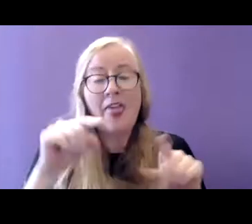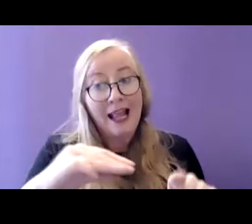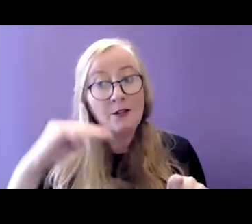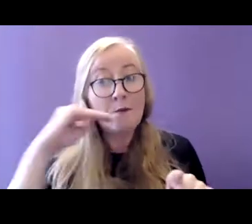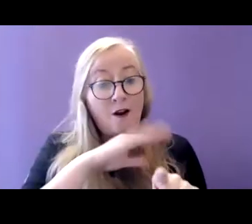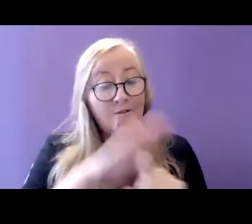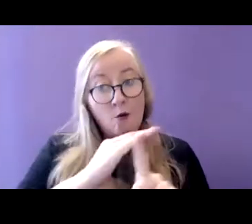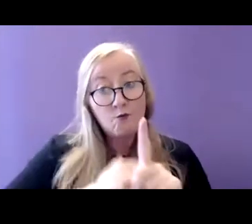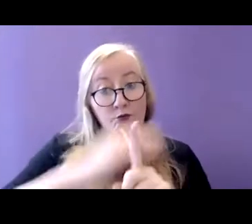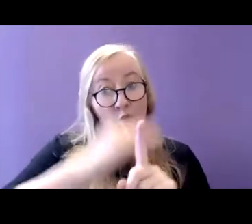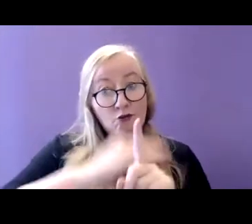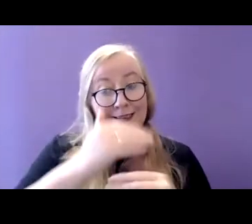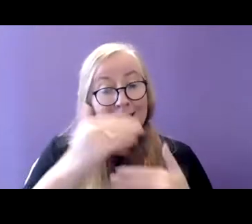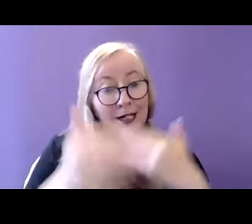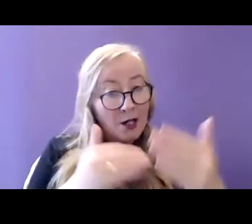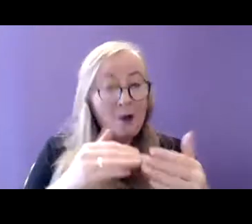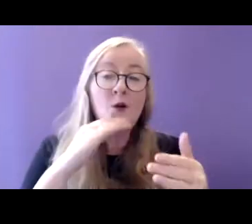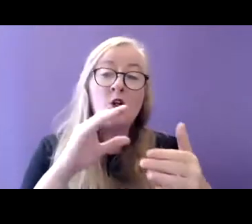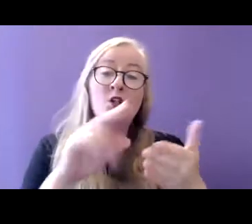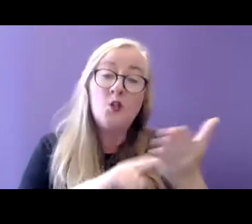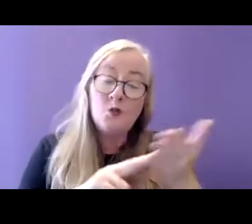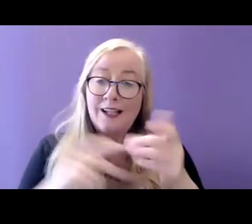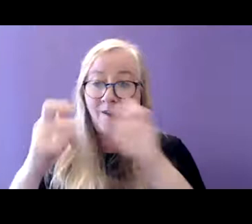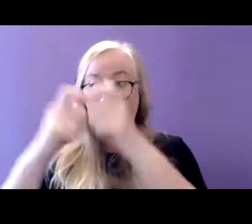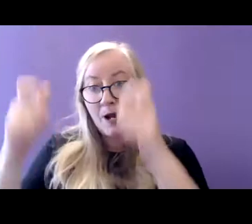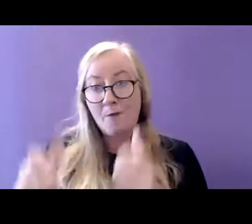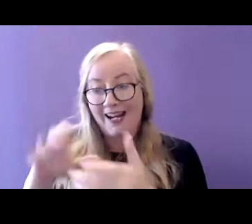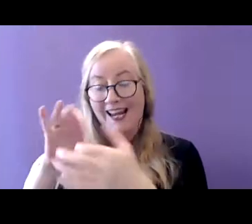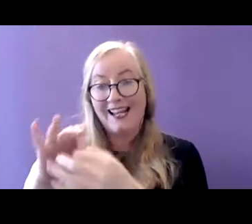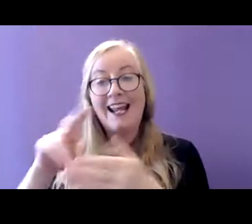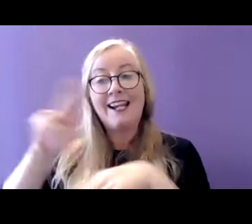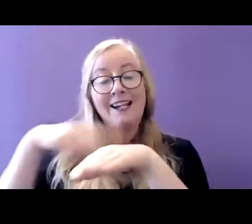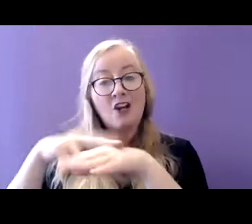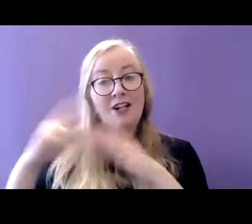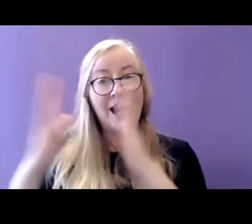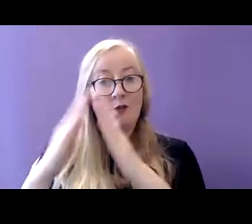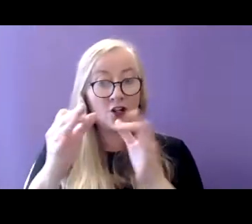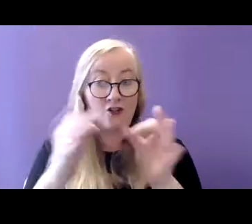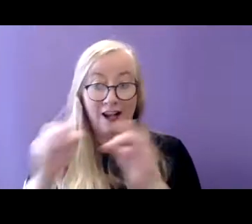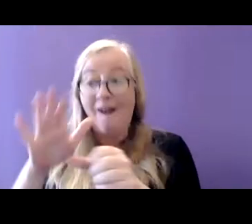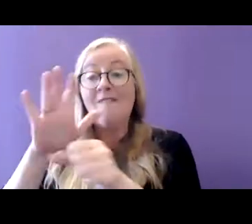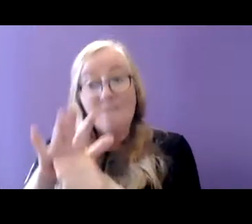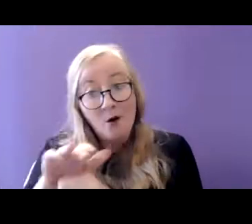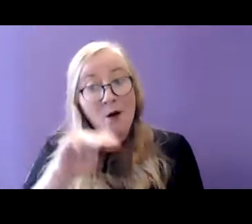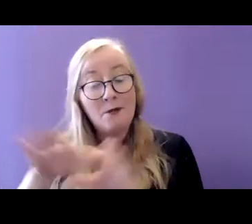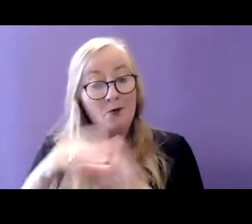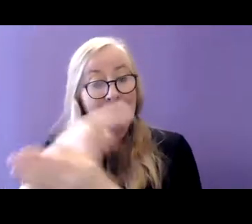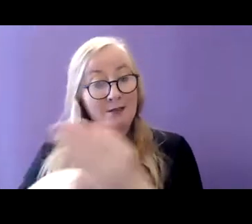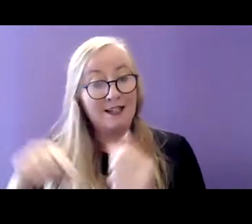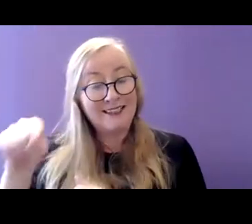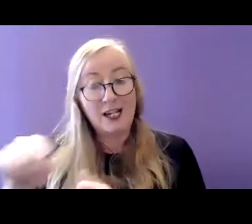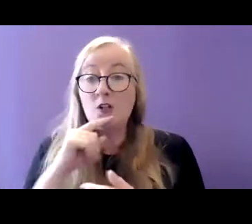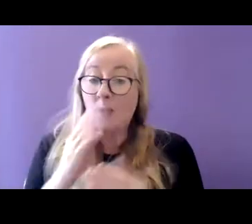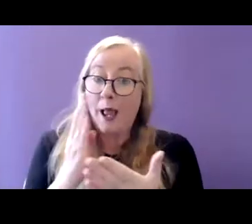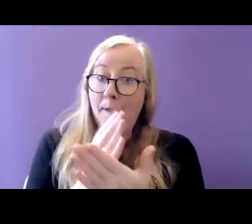using the framework established under the national housing strategy for people with a disability. A manual to